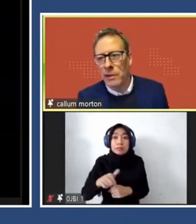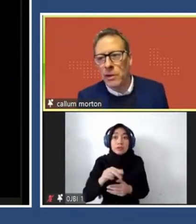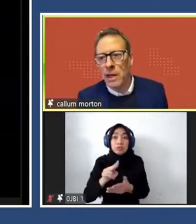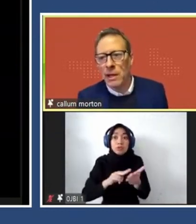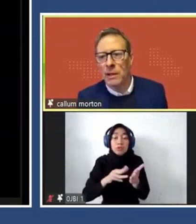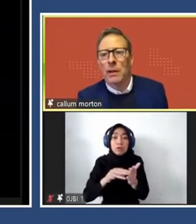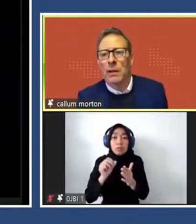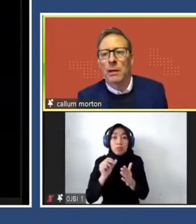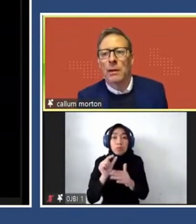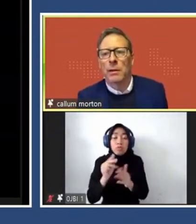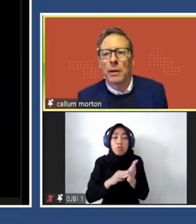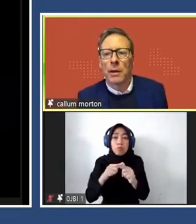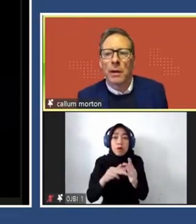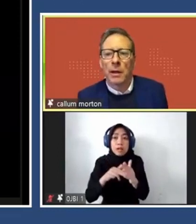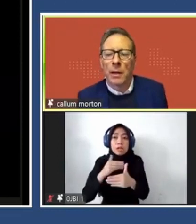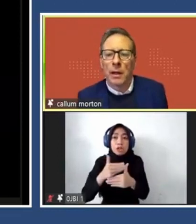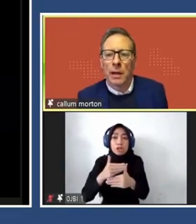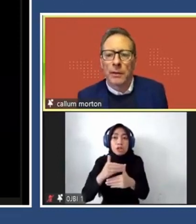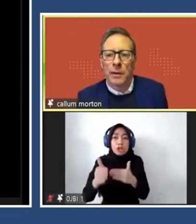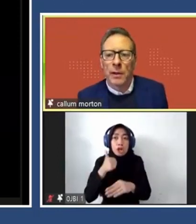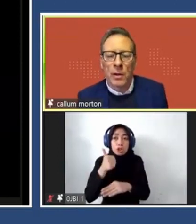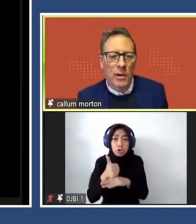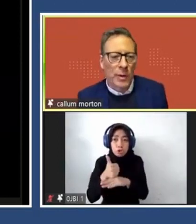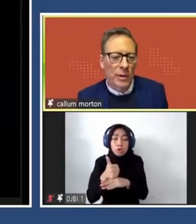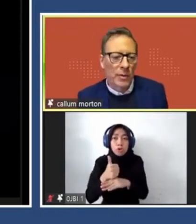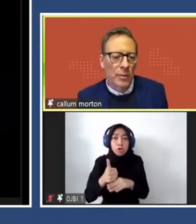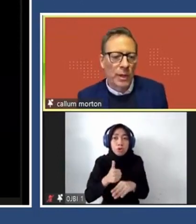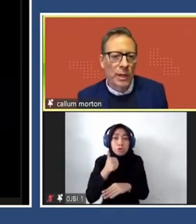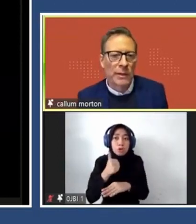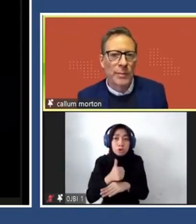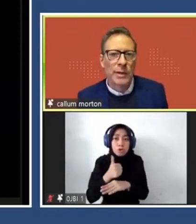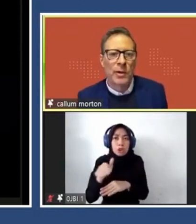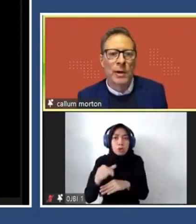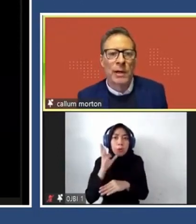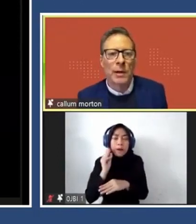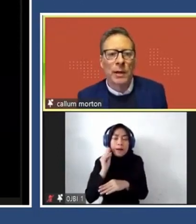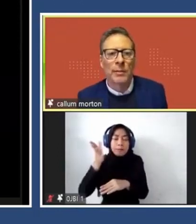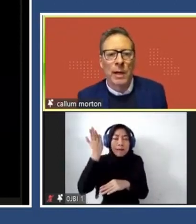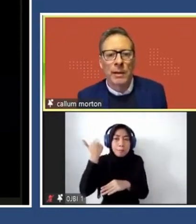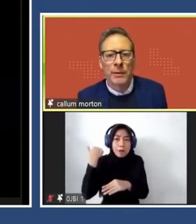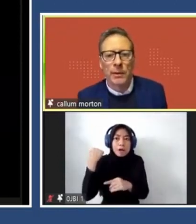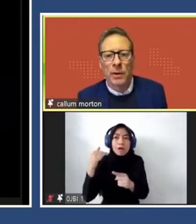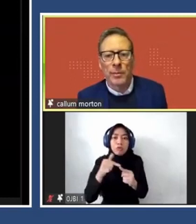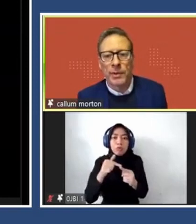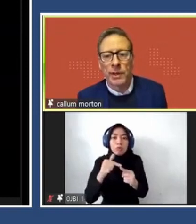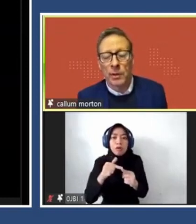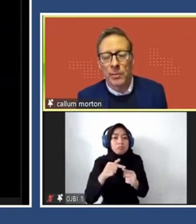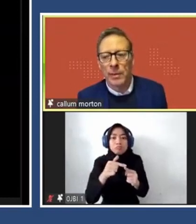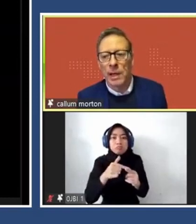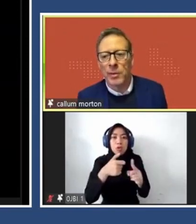long after I did, she had a long experience working as an independent curator and